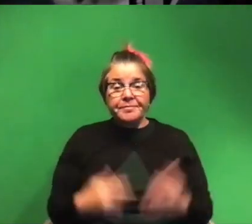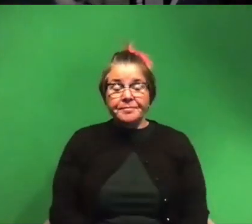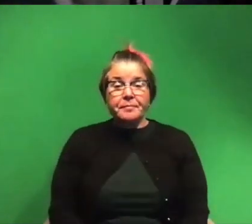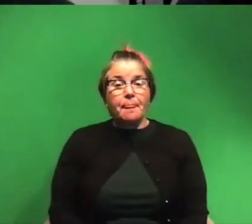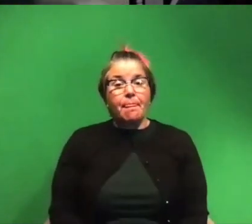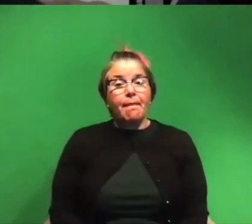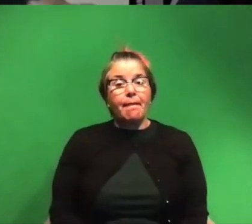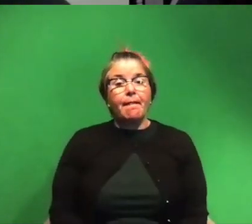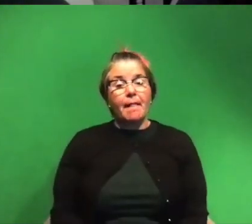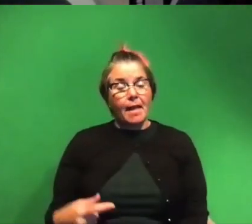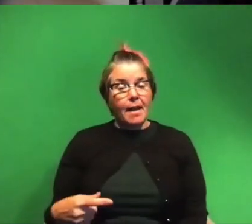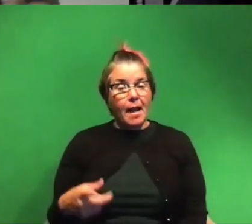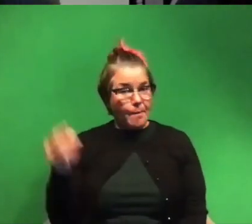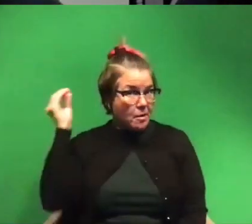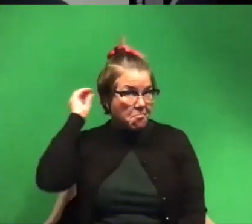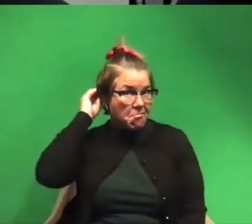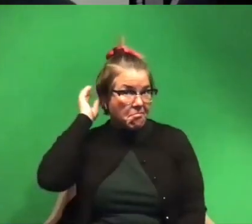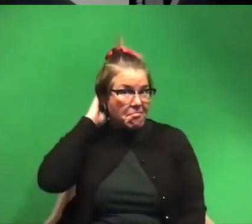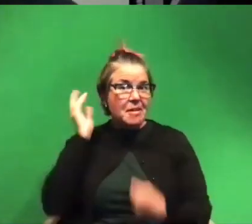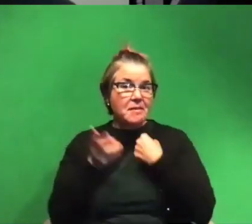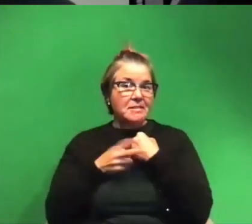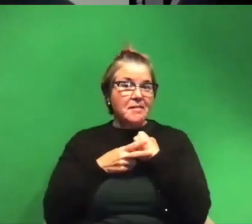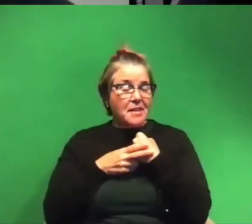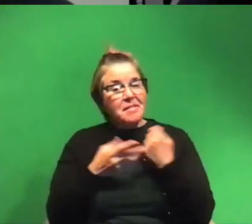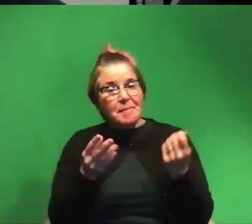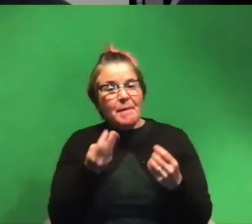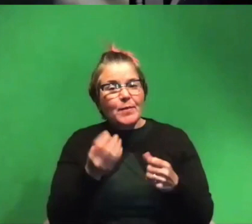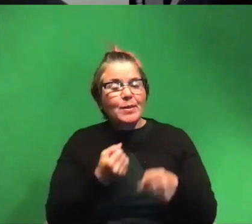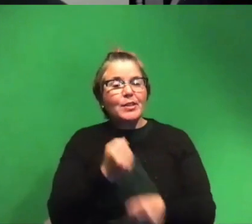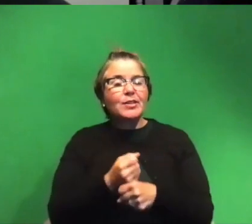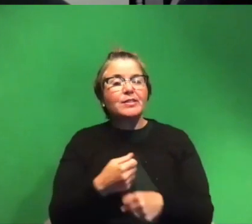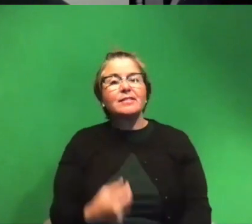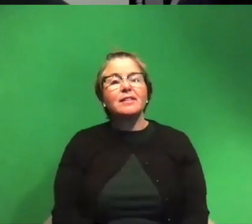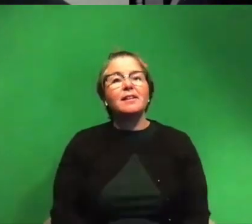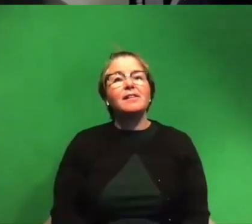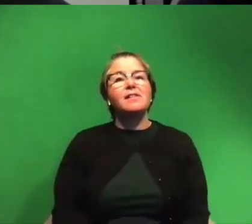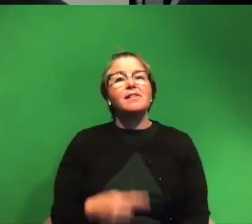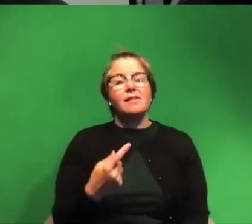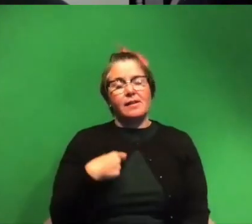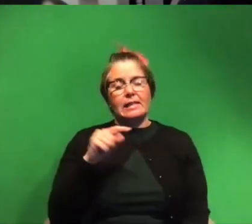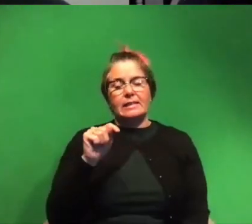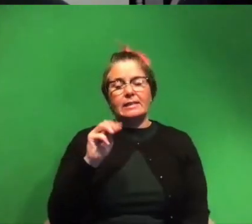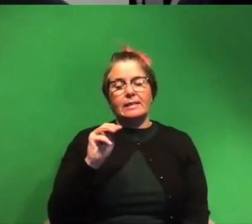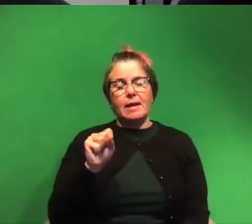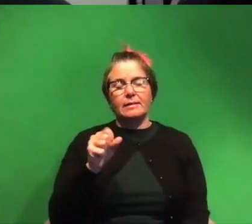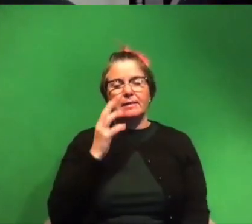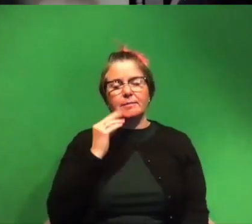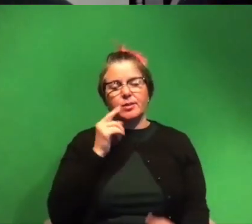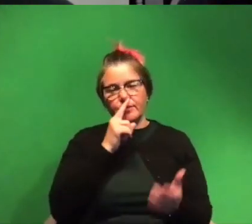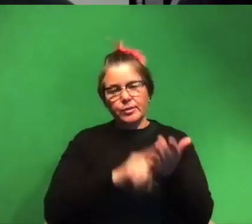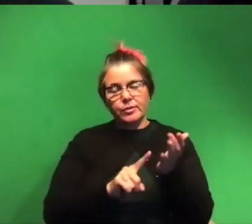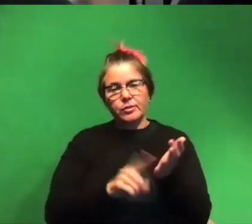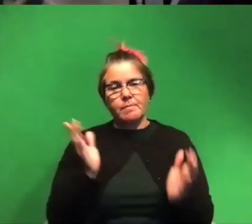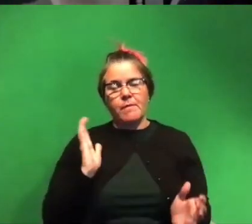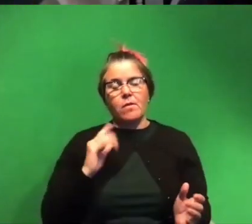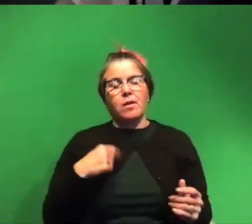i'm gonna keep a tab on that and see maybe a few years down the line um when i was using tms or when i was doing tms research we